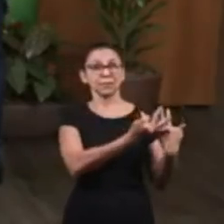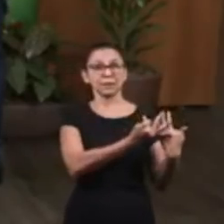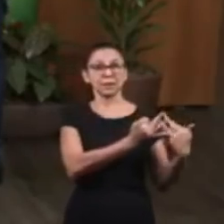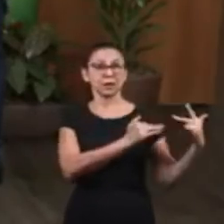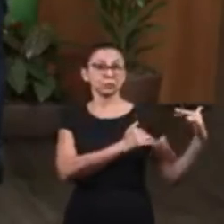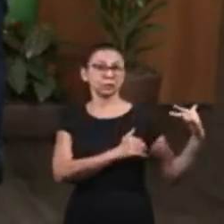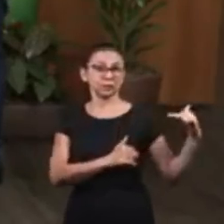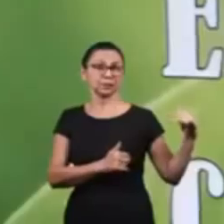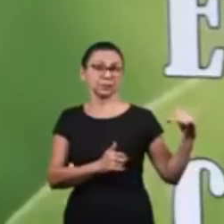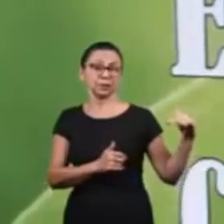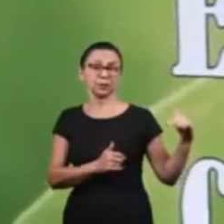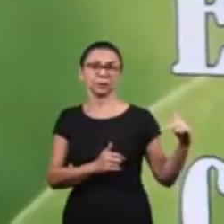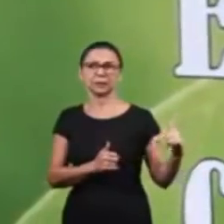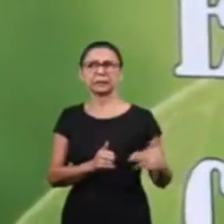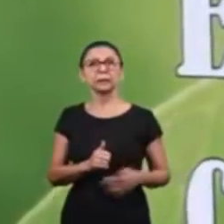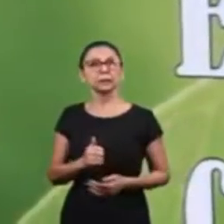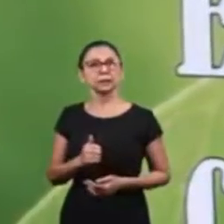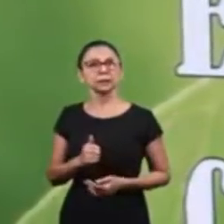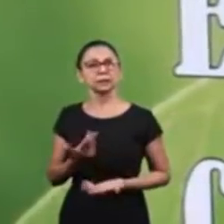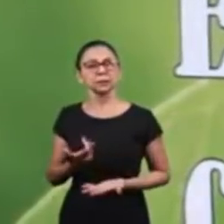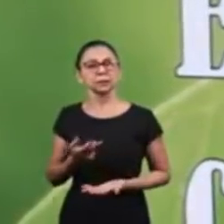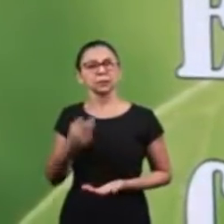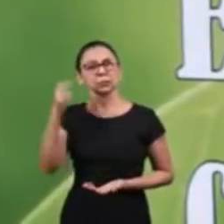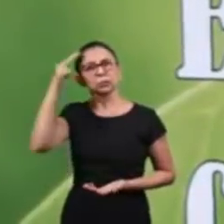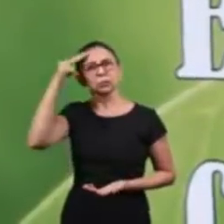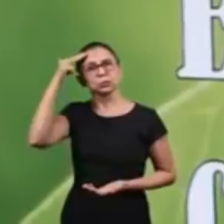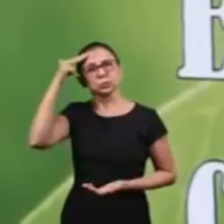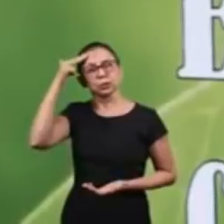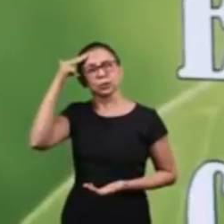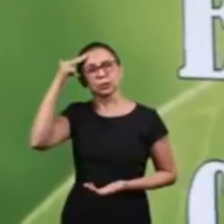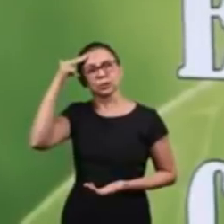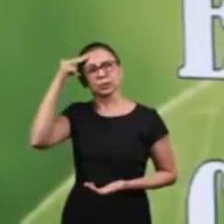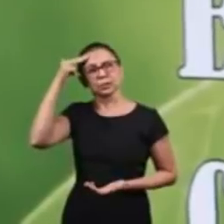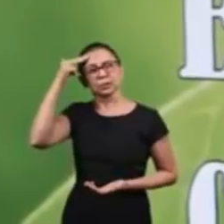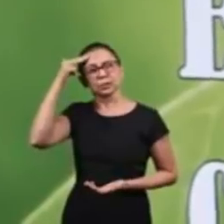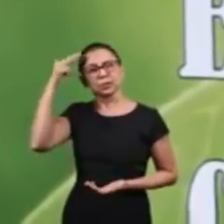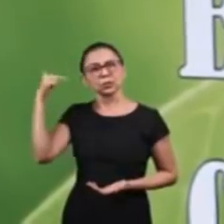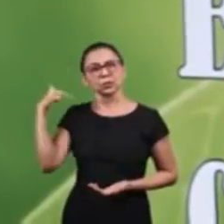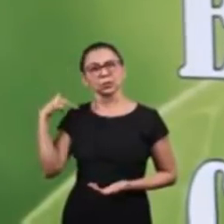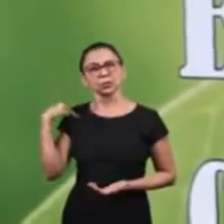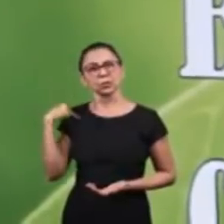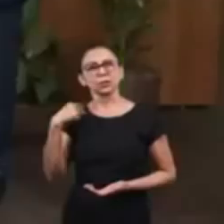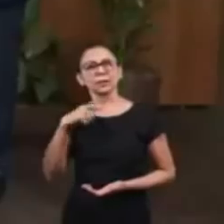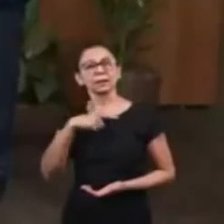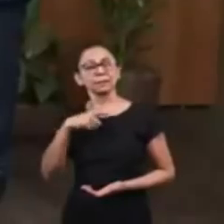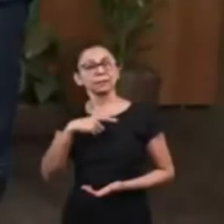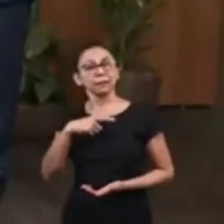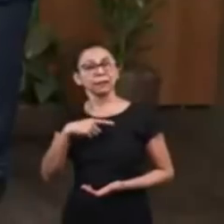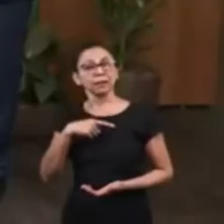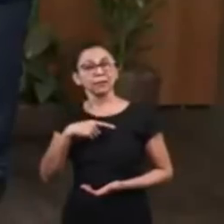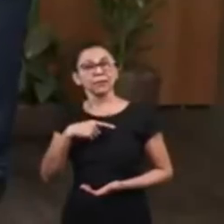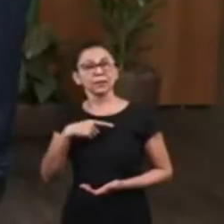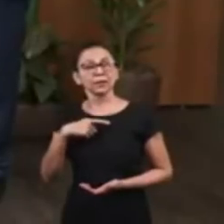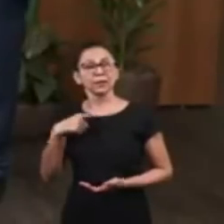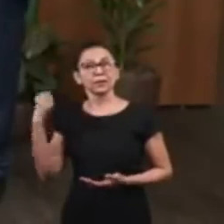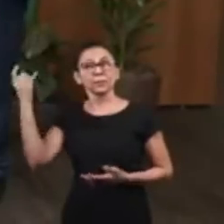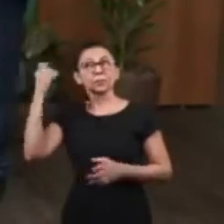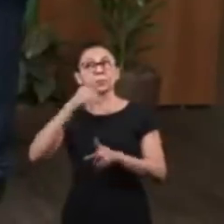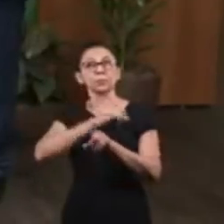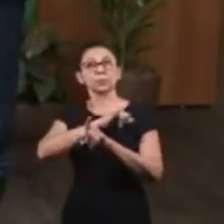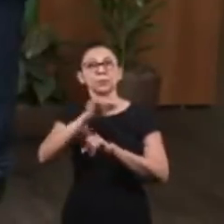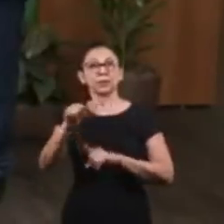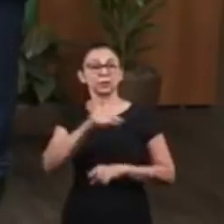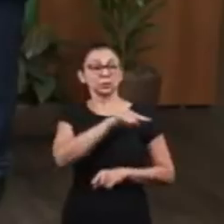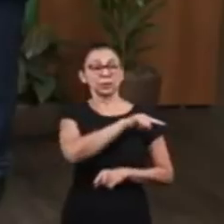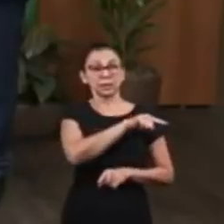not revealed himself yet. At that moment occurred the fulfillment of Joseph's dreams when he was still a young